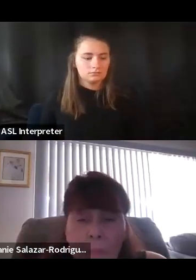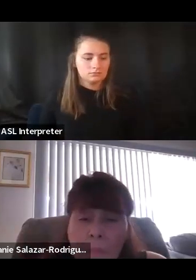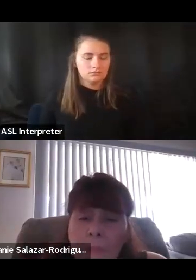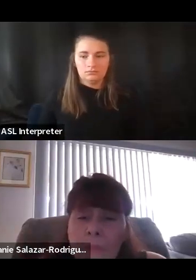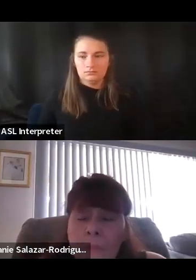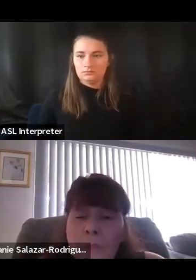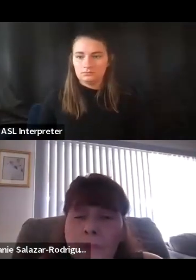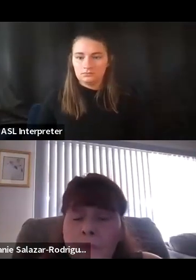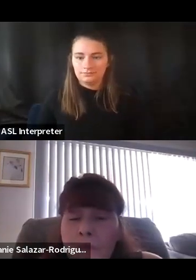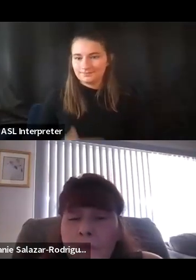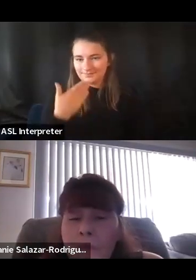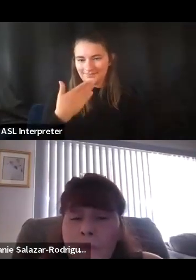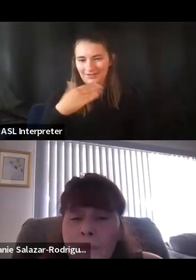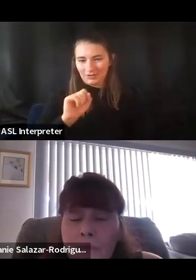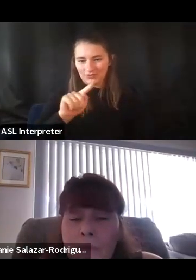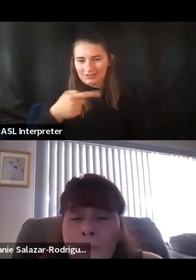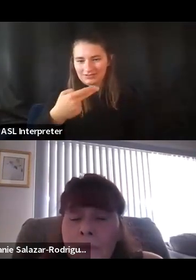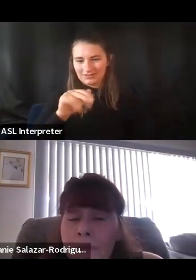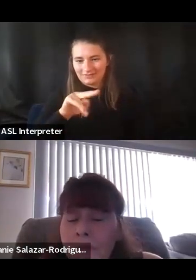Thank you, Stephanie, for sharing that.